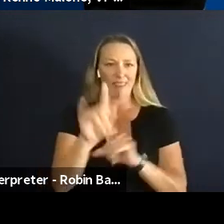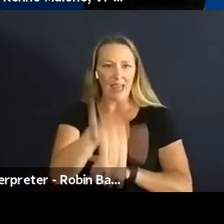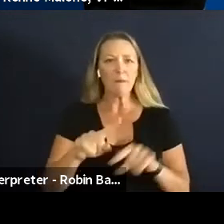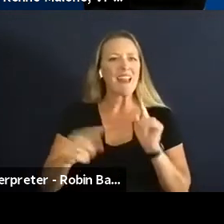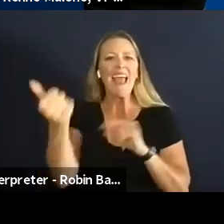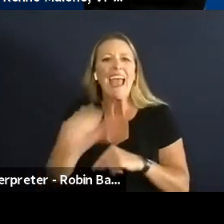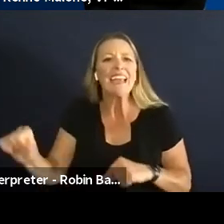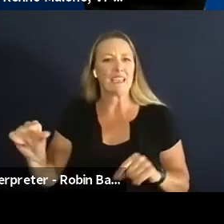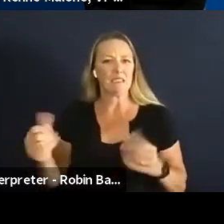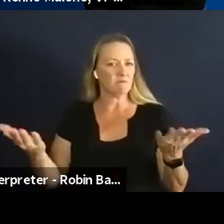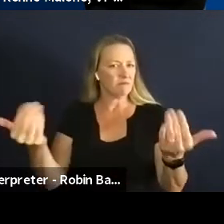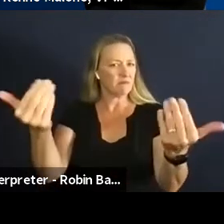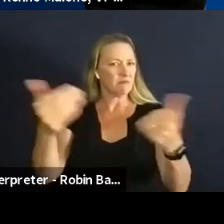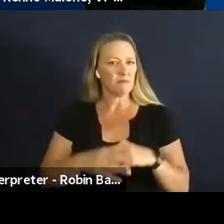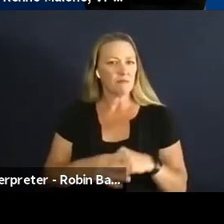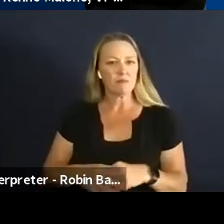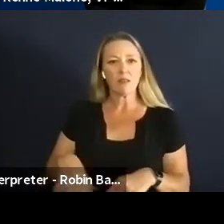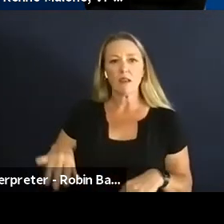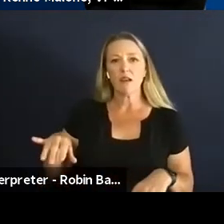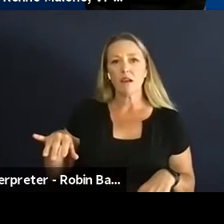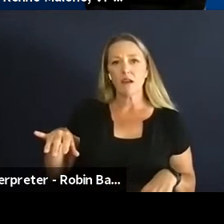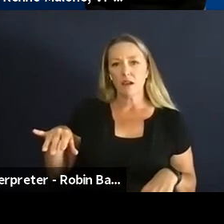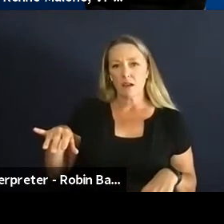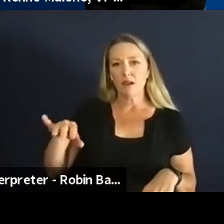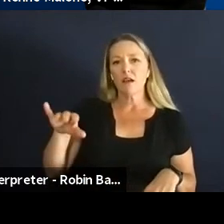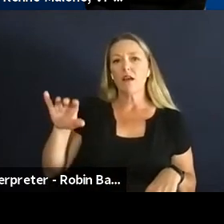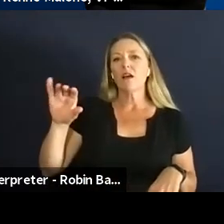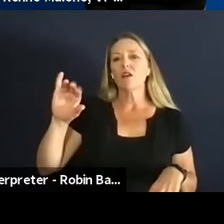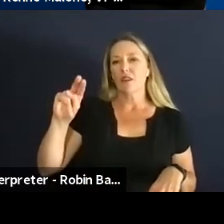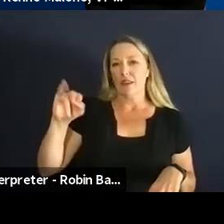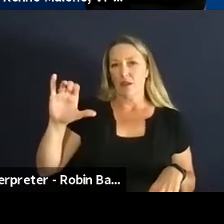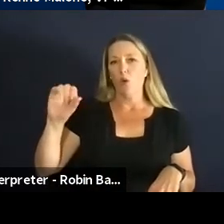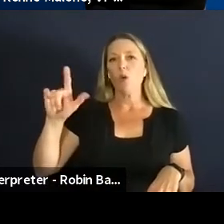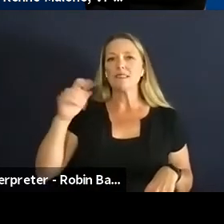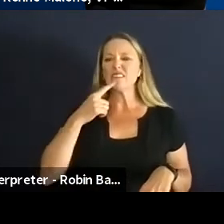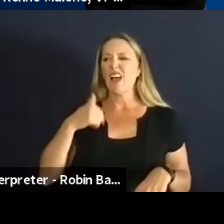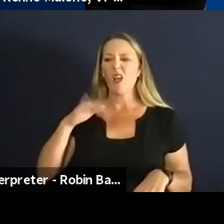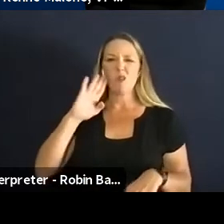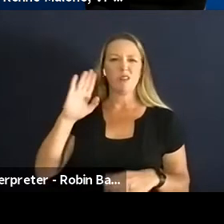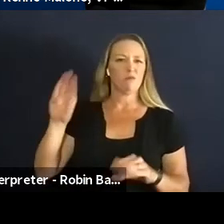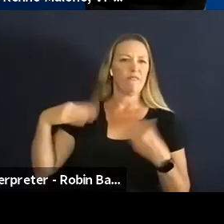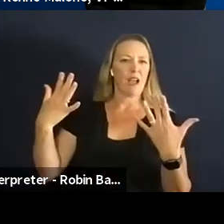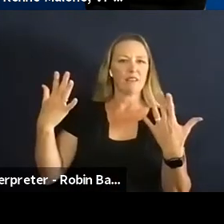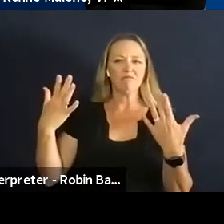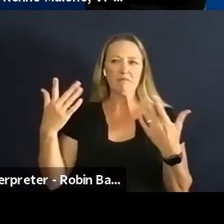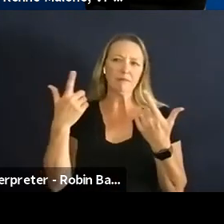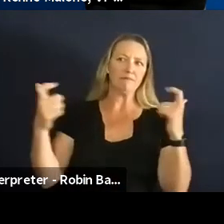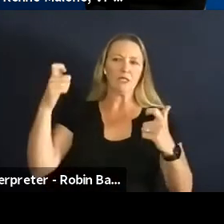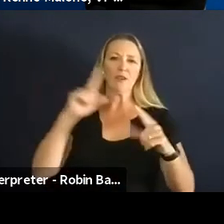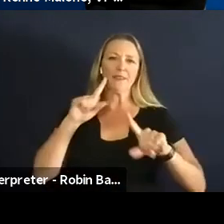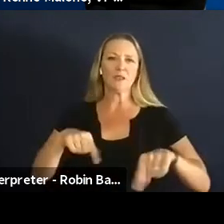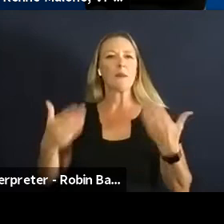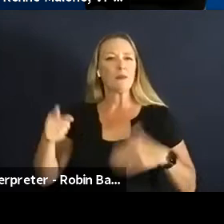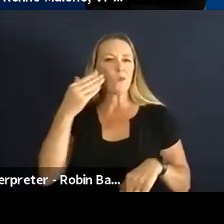Well I'll give maybe some a bigger example that most people will know maybe the Warby Parker